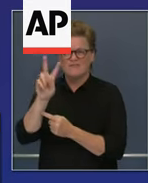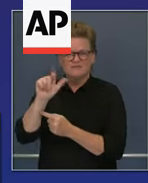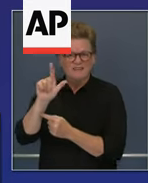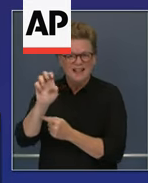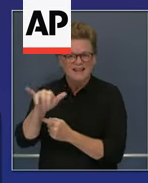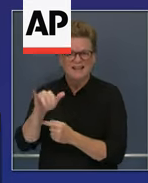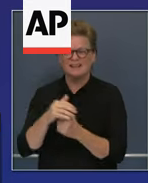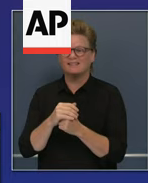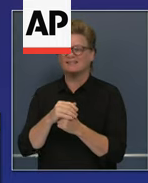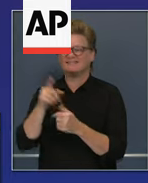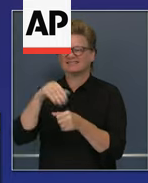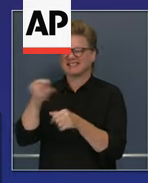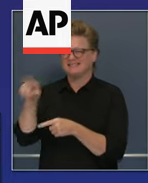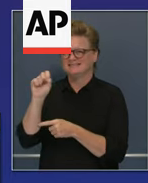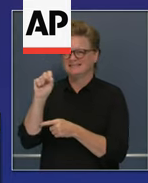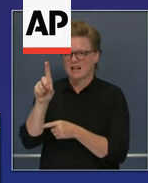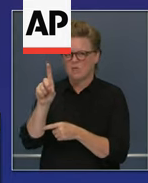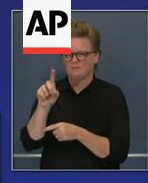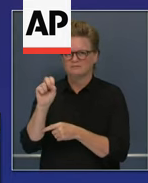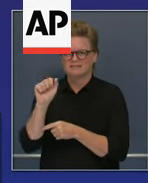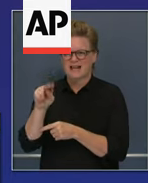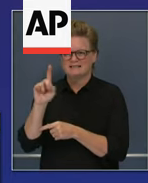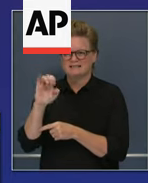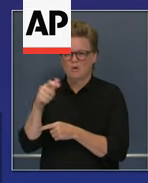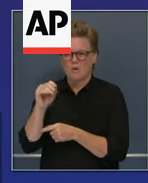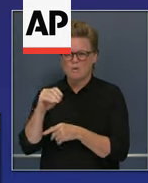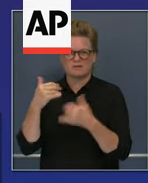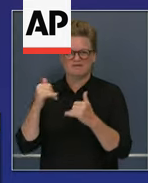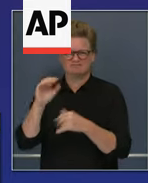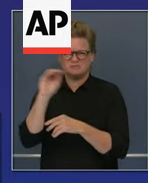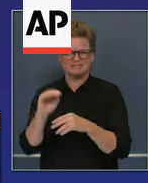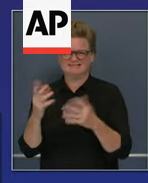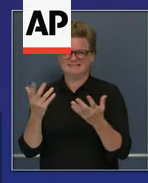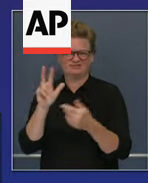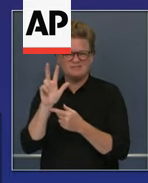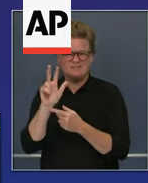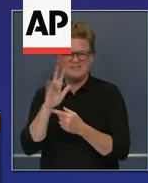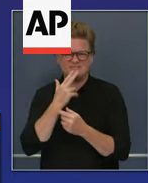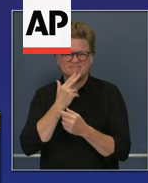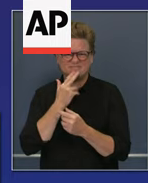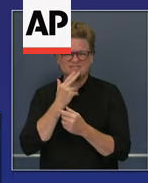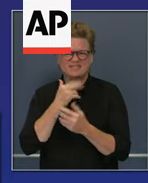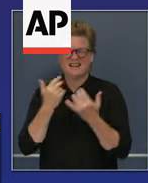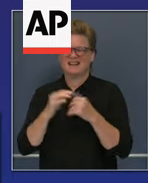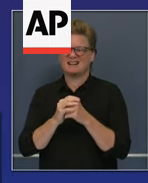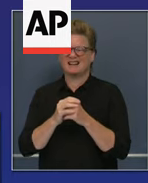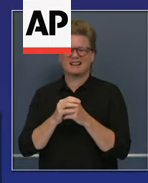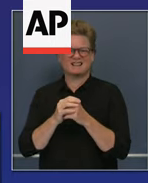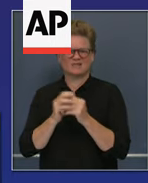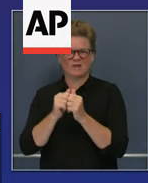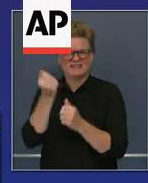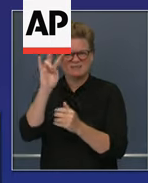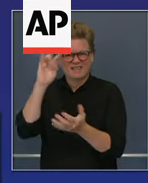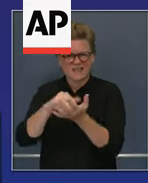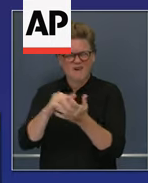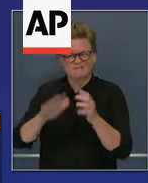Diego, 3% contained, some 17,000 acres impacted so far, the El Dorado fire in and